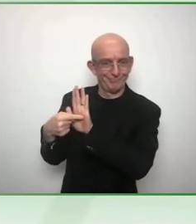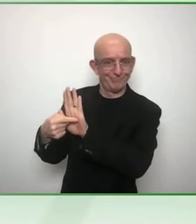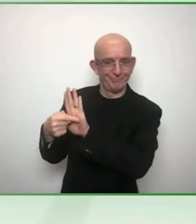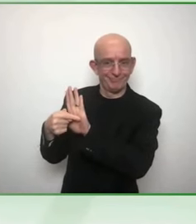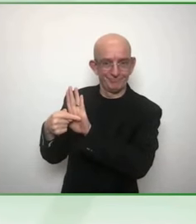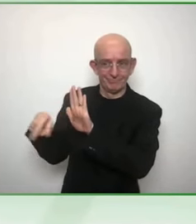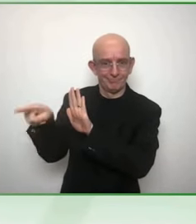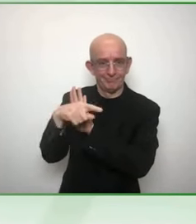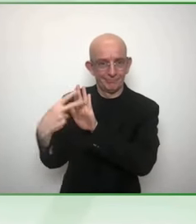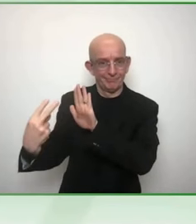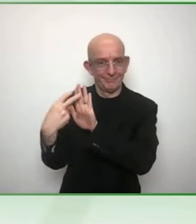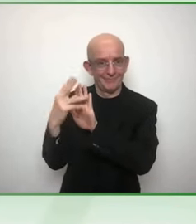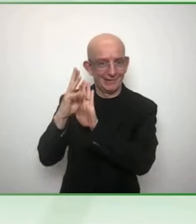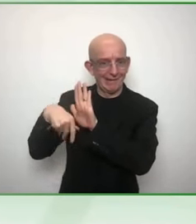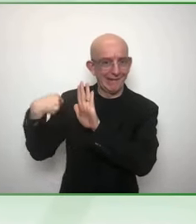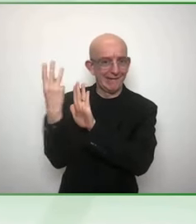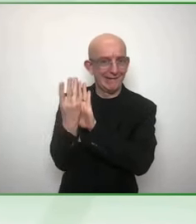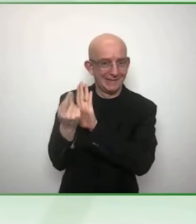you name it.